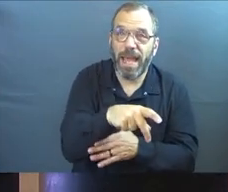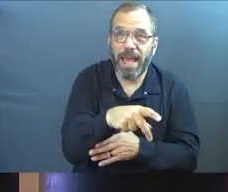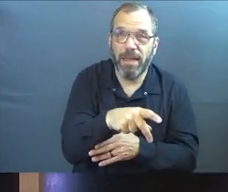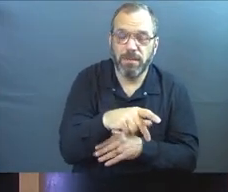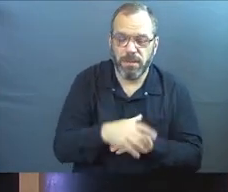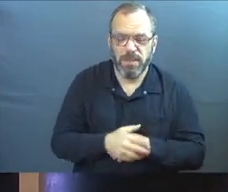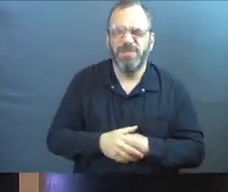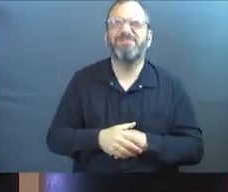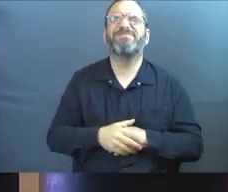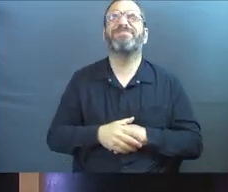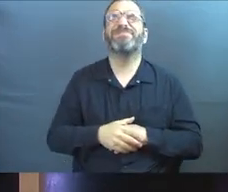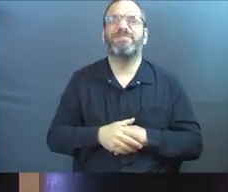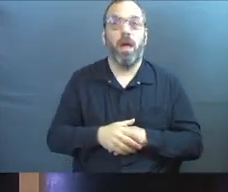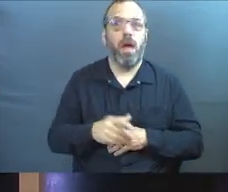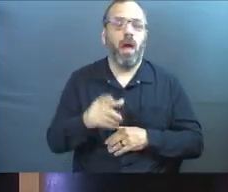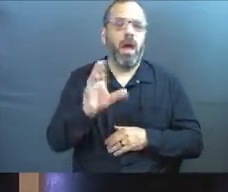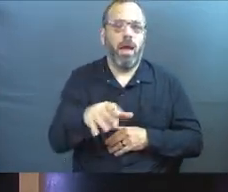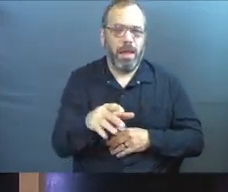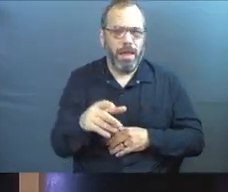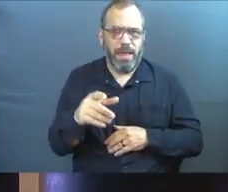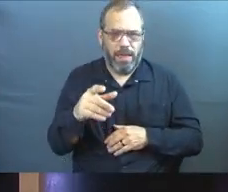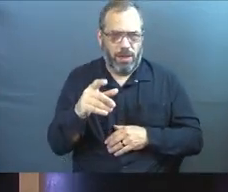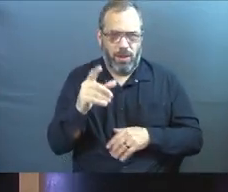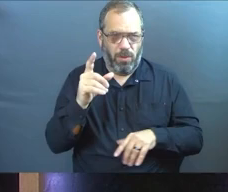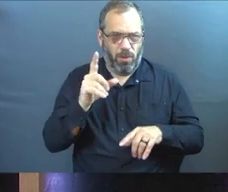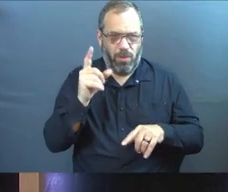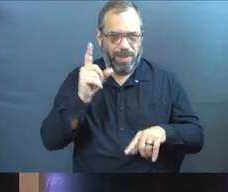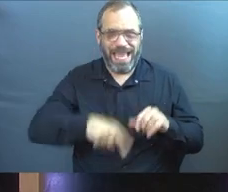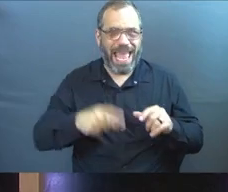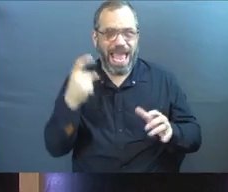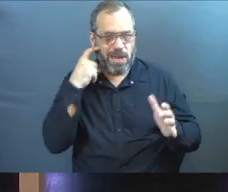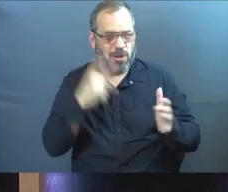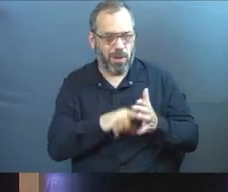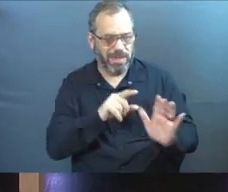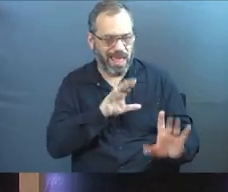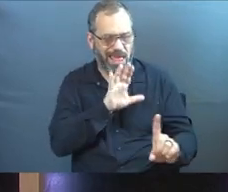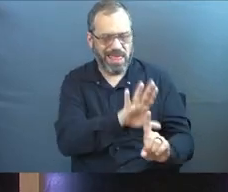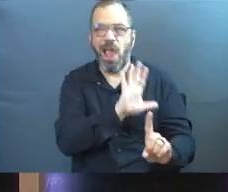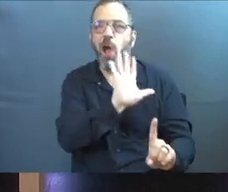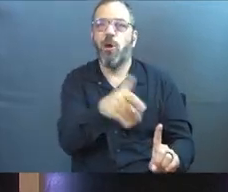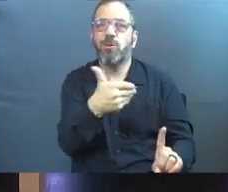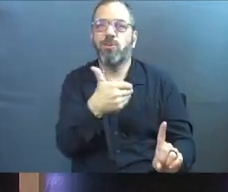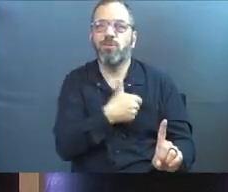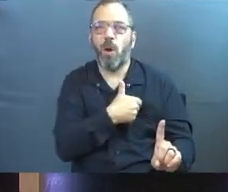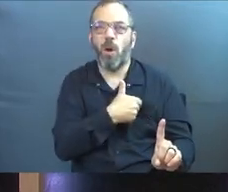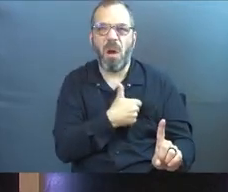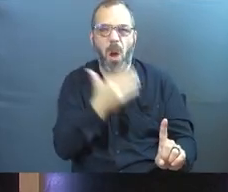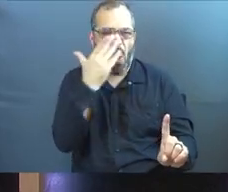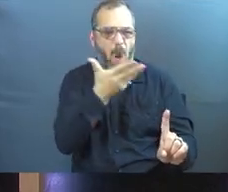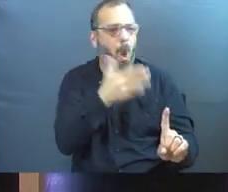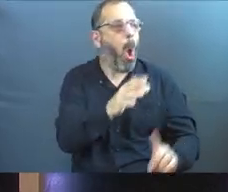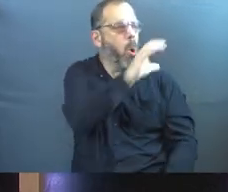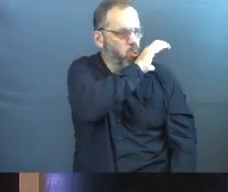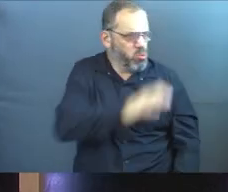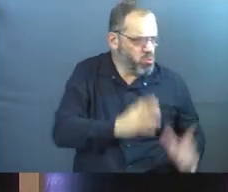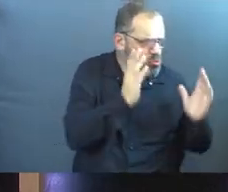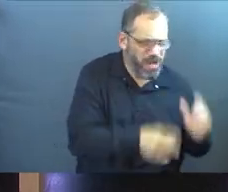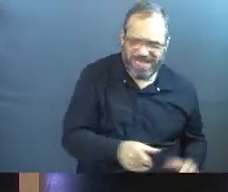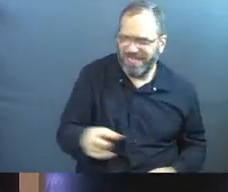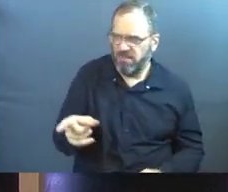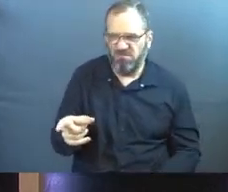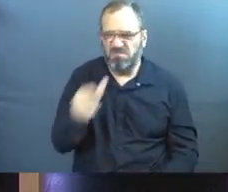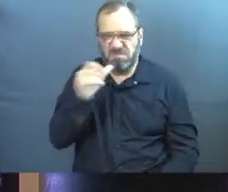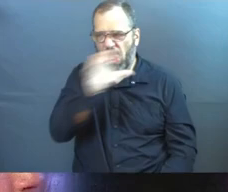Why? Because we can't see into someone's soul. And you might look around and think that you know who the Christians are and who the